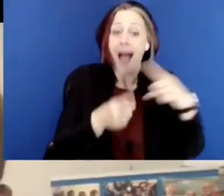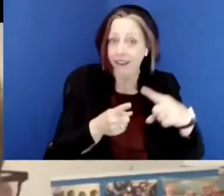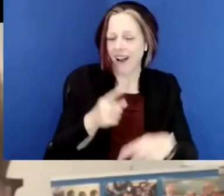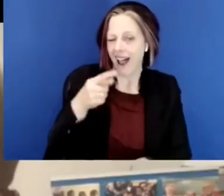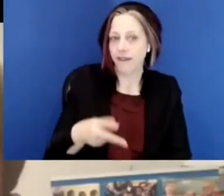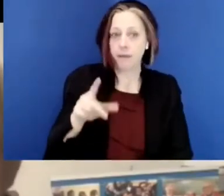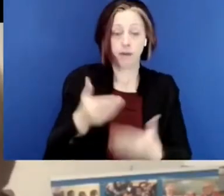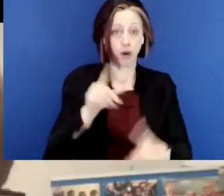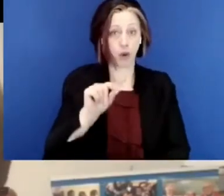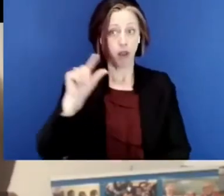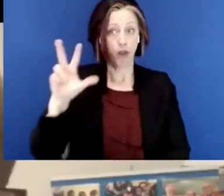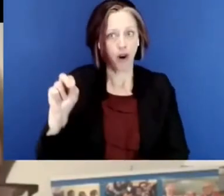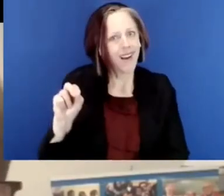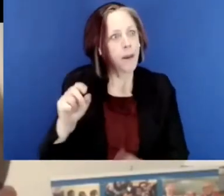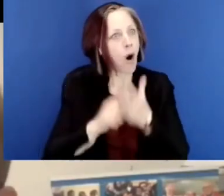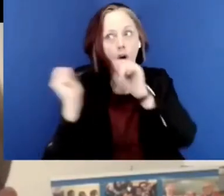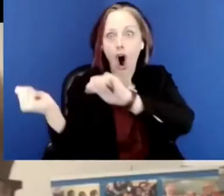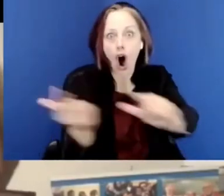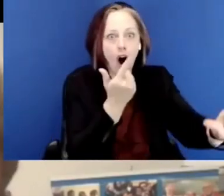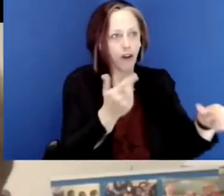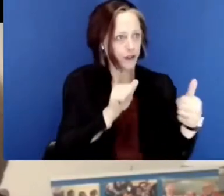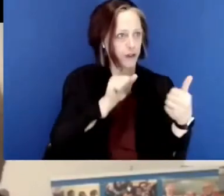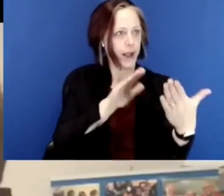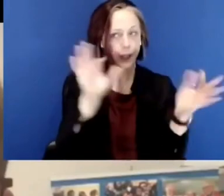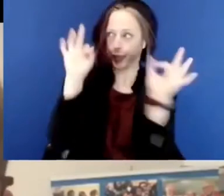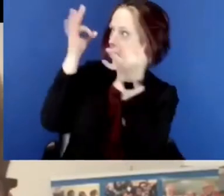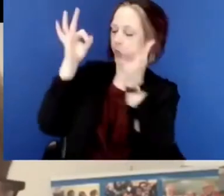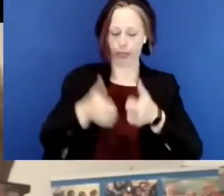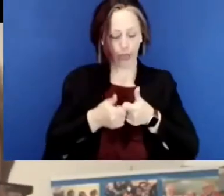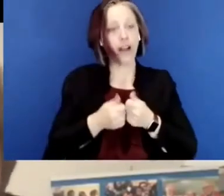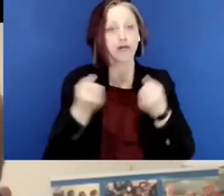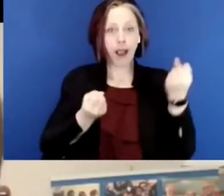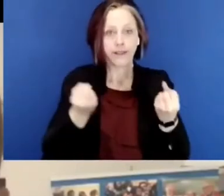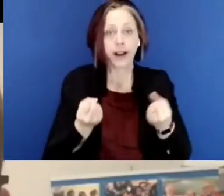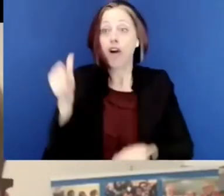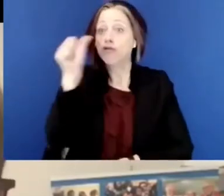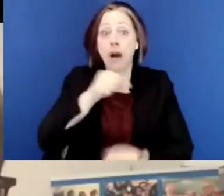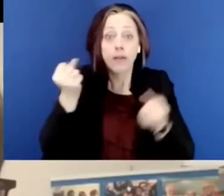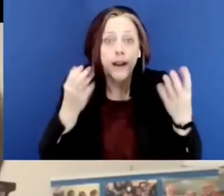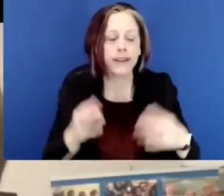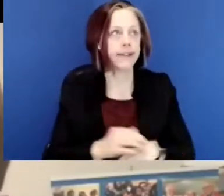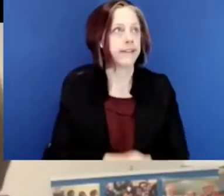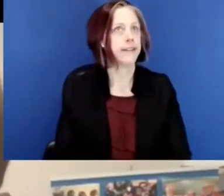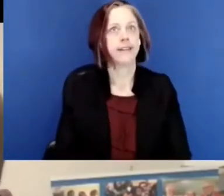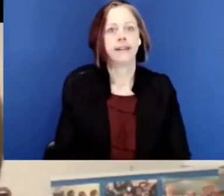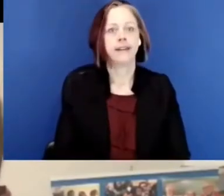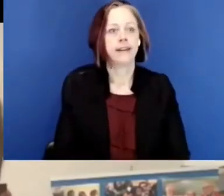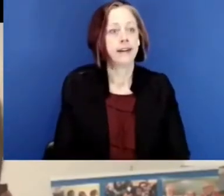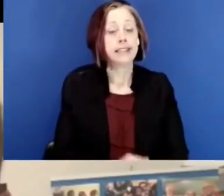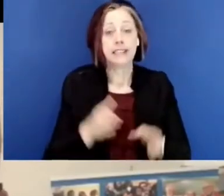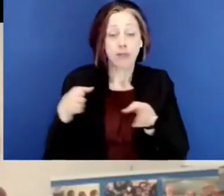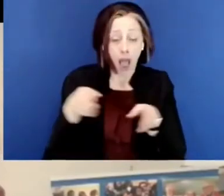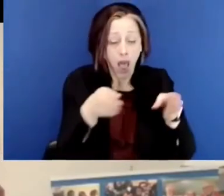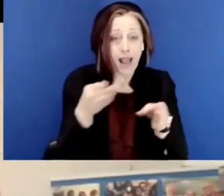half by 2030. Well, it takes everybody to address distracted driving, drunk driving,